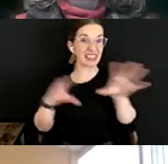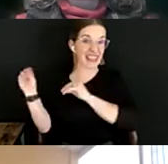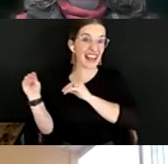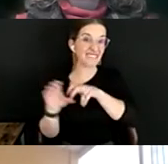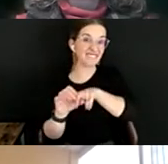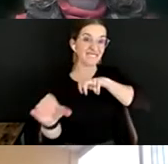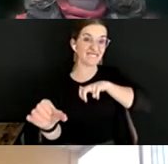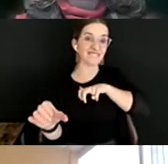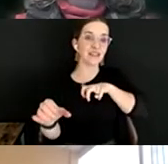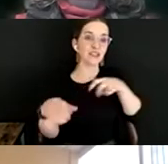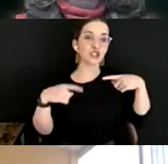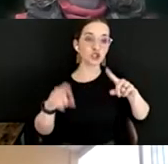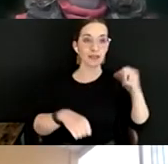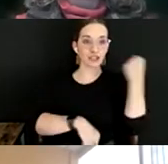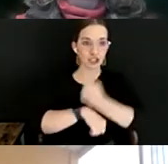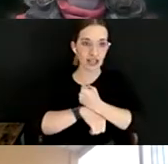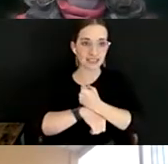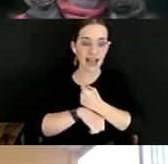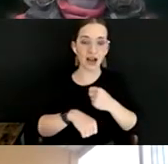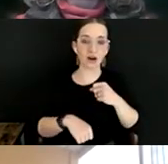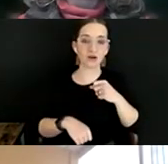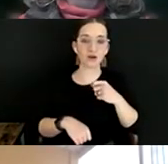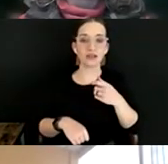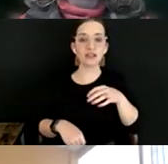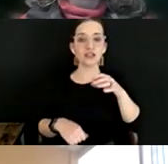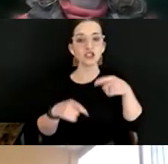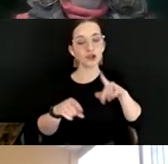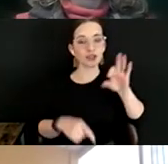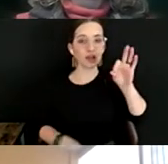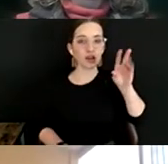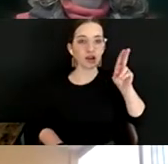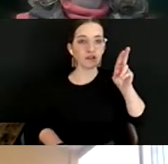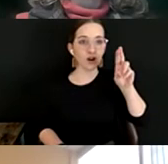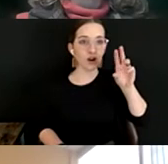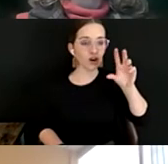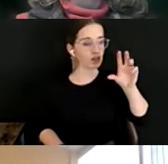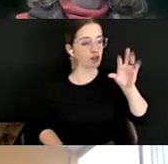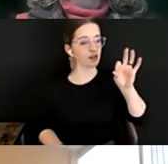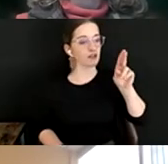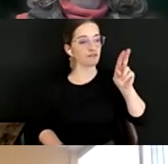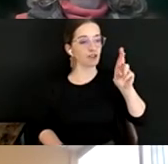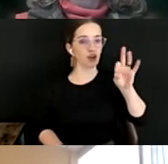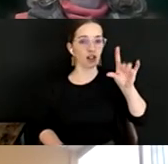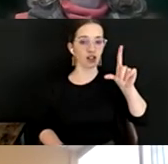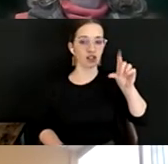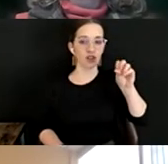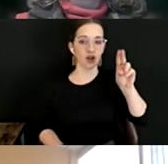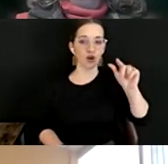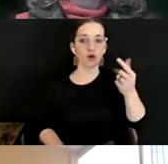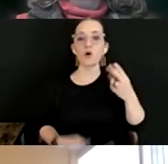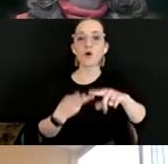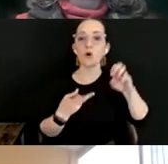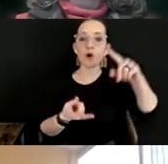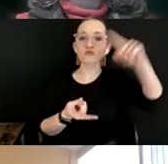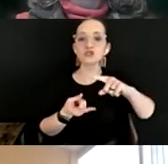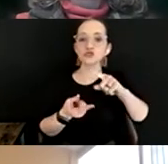shutdown and during their either full furlough or reduced hours situation, one of the things that we're experiencing is that we've had